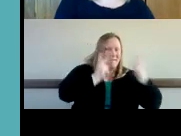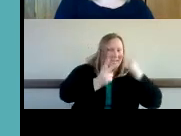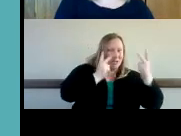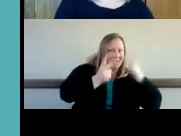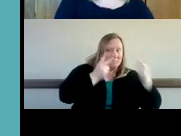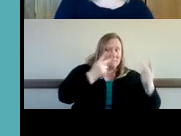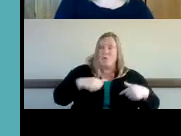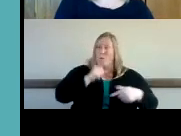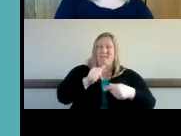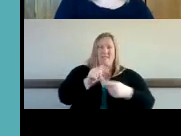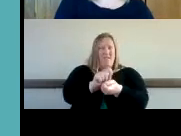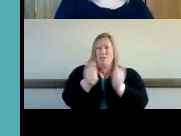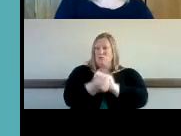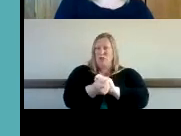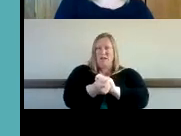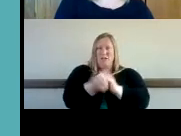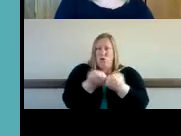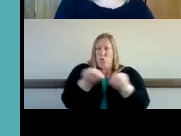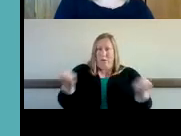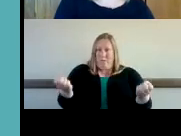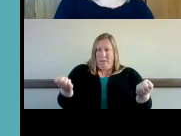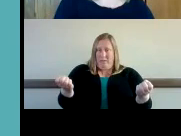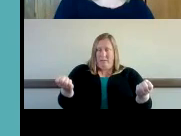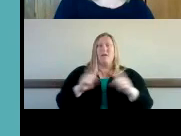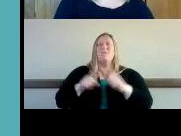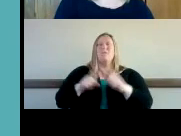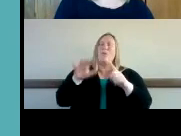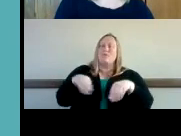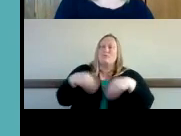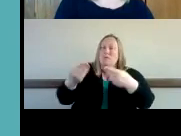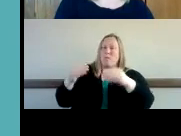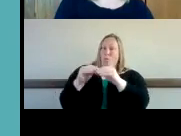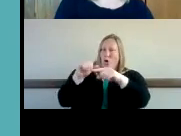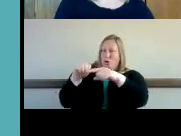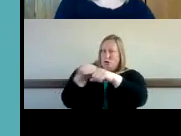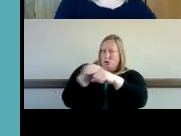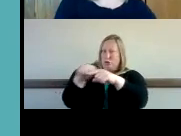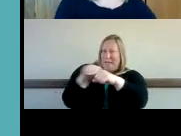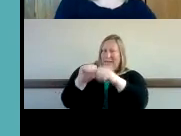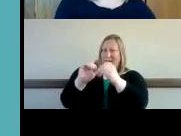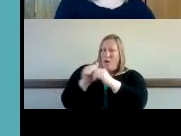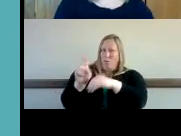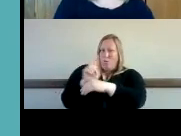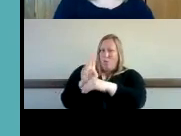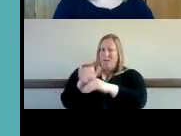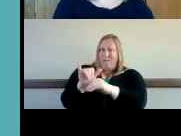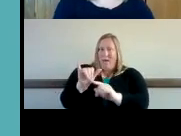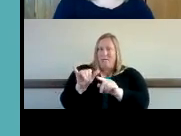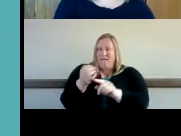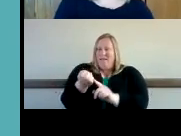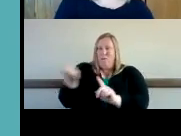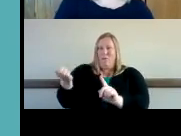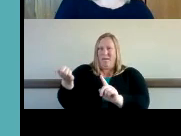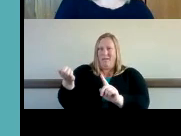type of equipment that she was using but she did need some uh training on how to use the equipment with